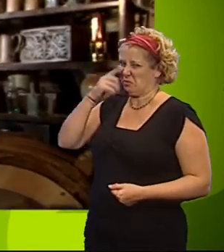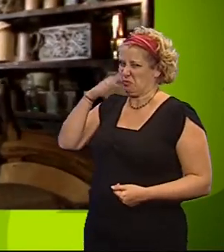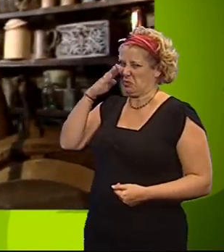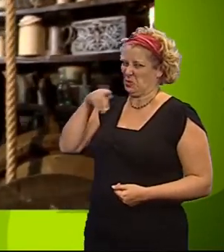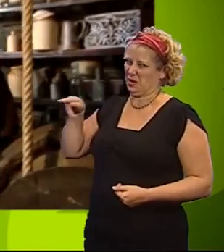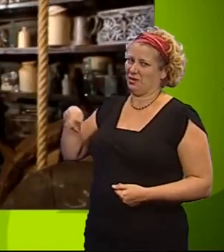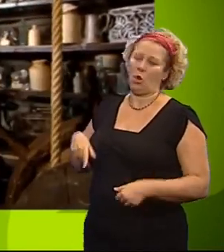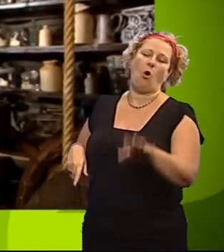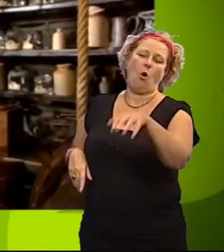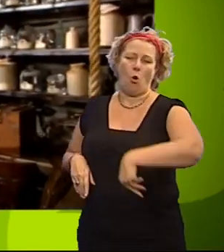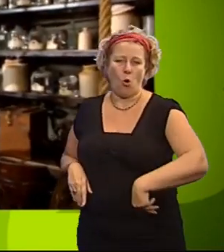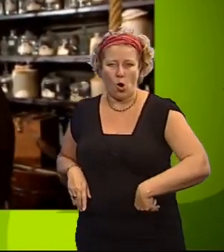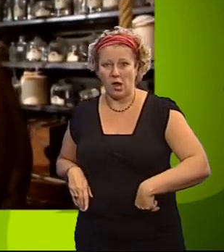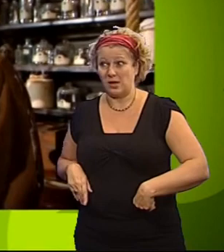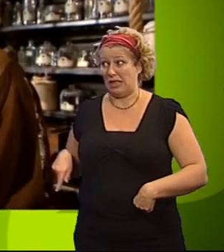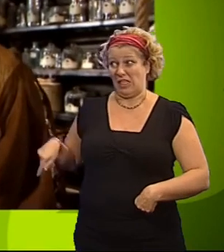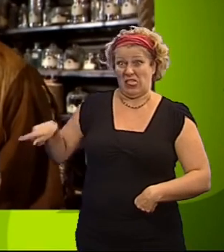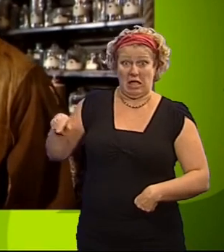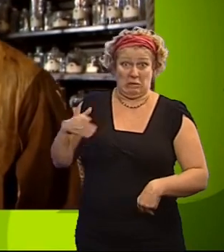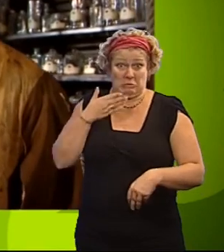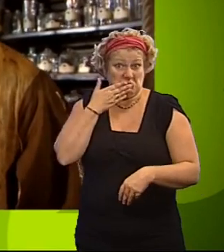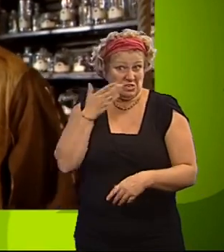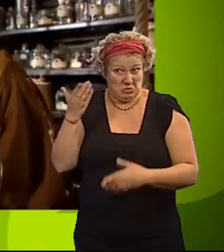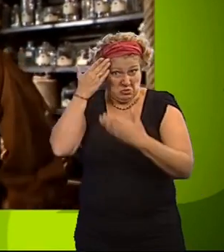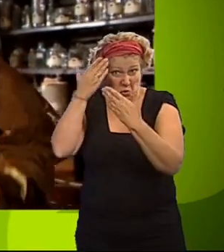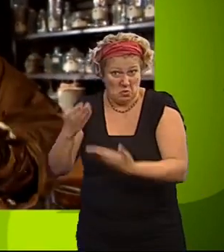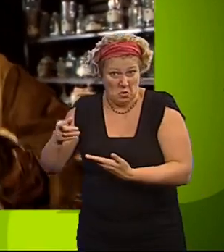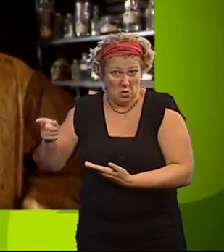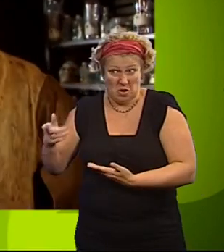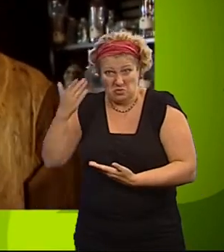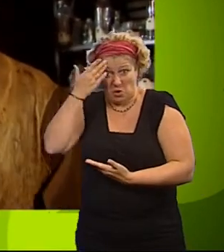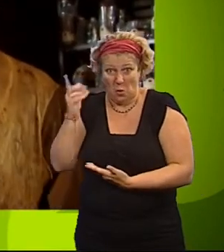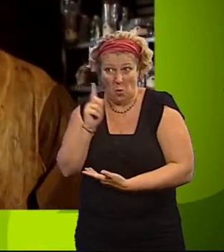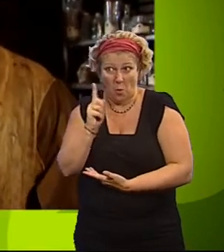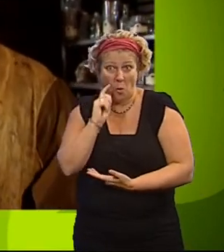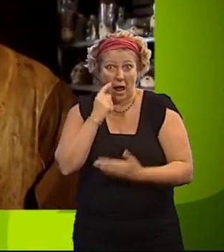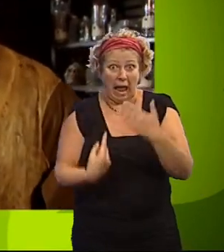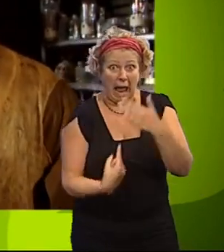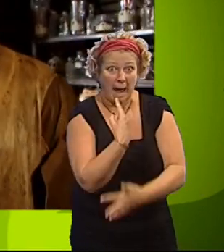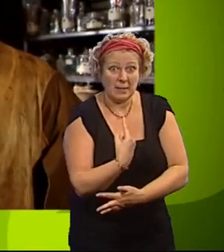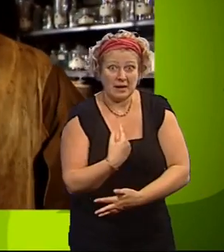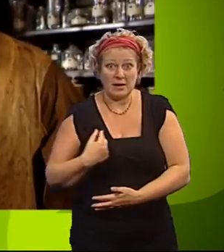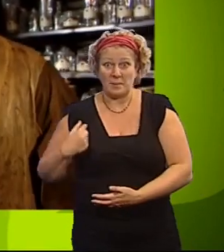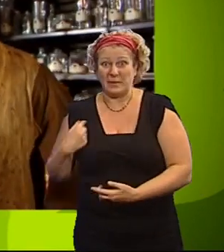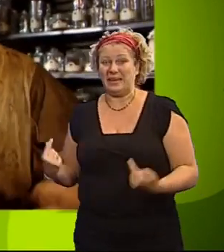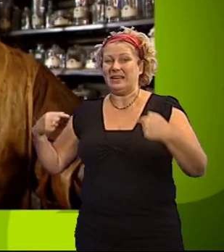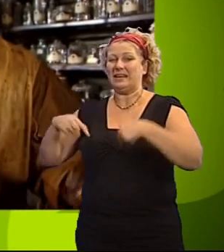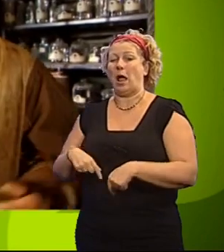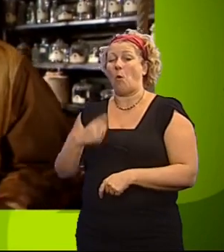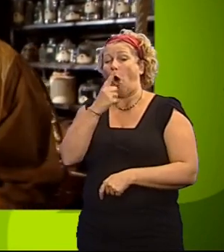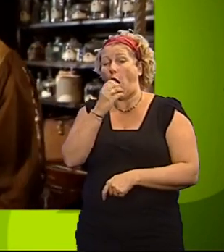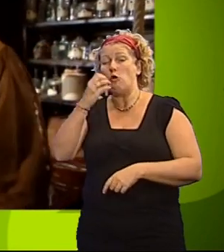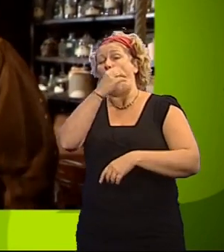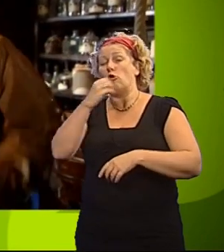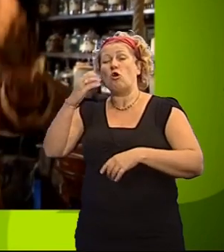No. Those unfortunates don't know what's in store for them. I only came to the tower for a night's kip hundreds of years ago, but I've been